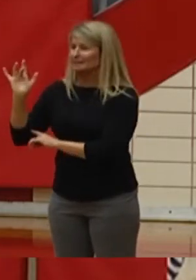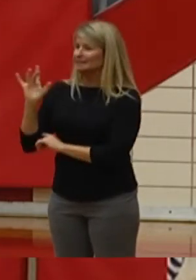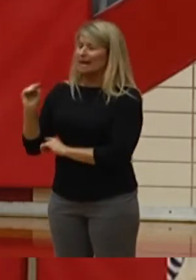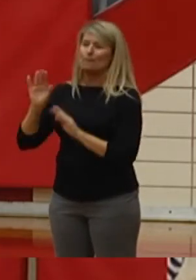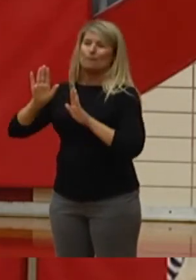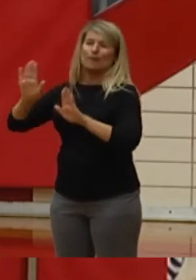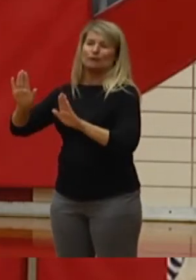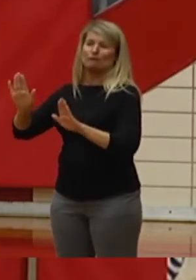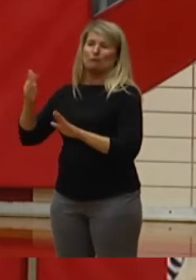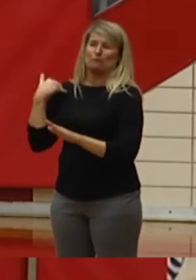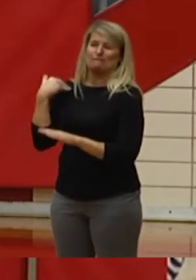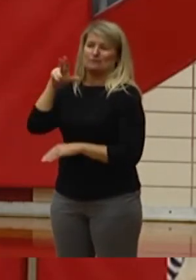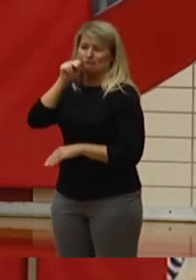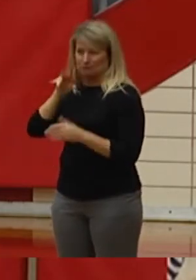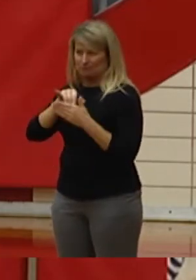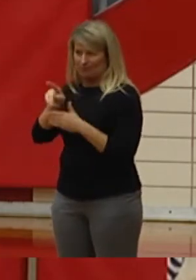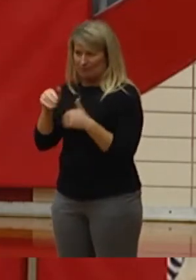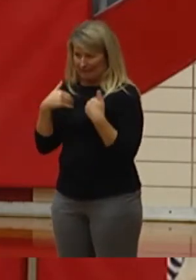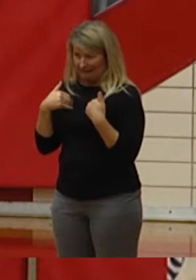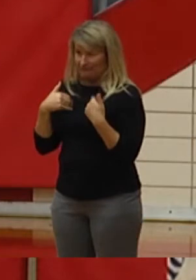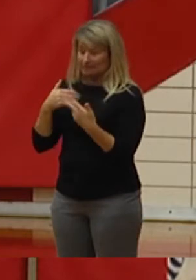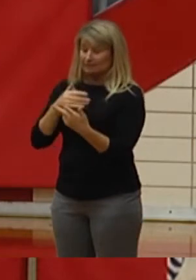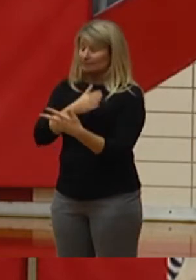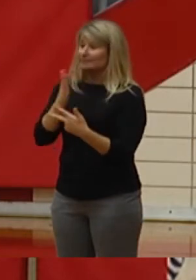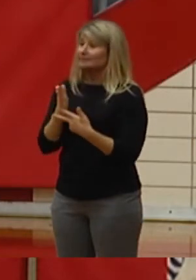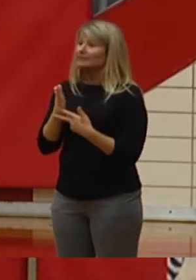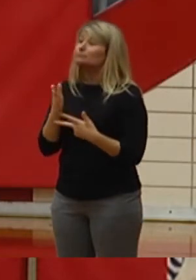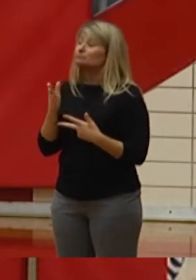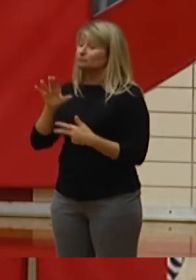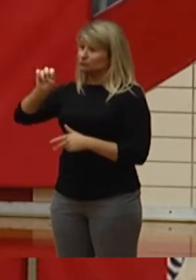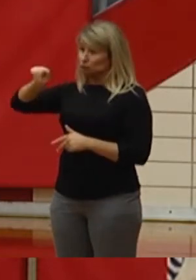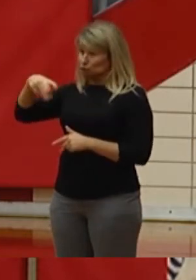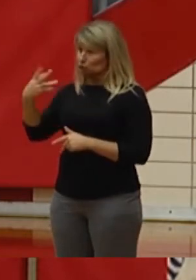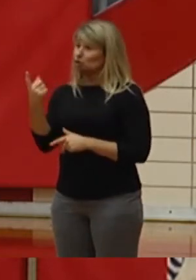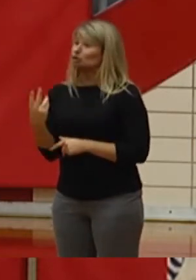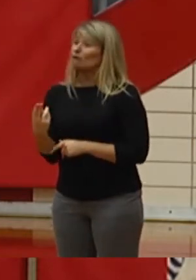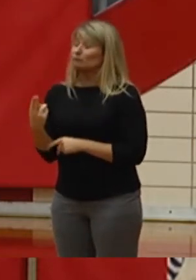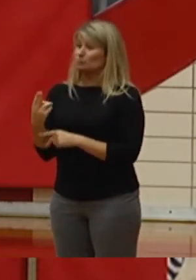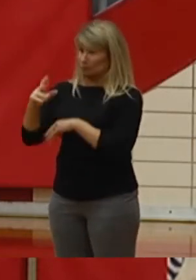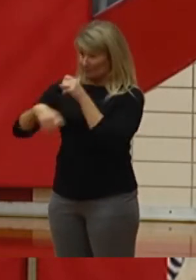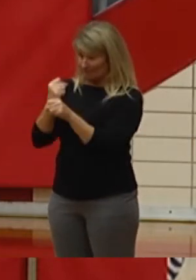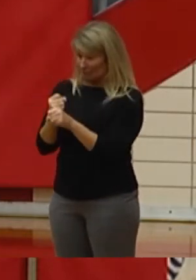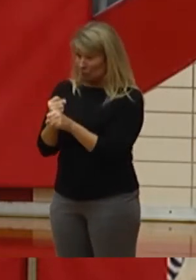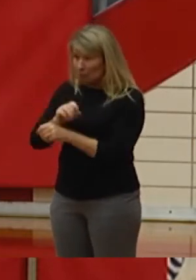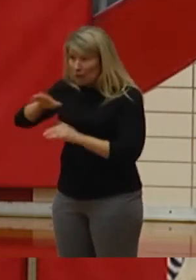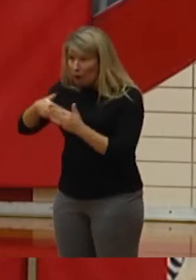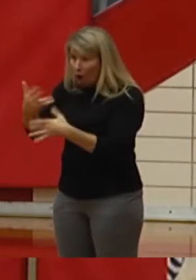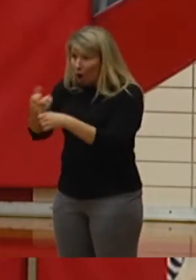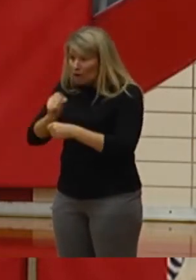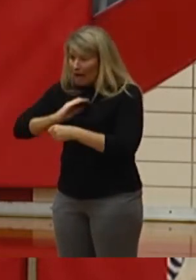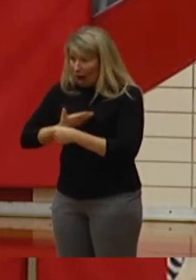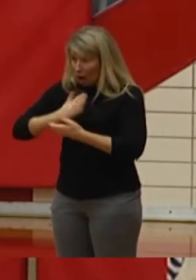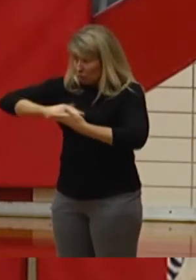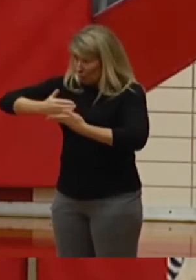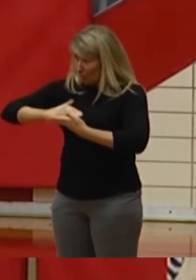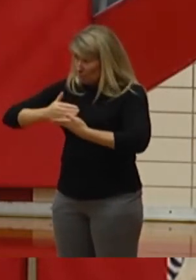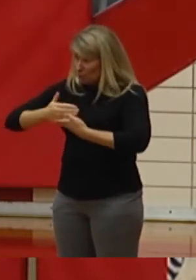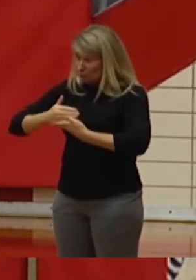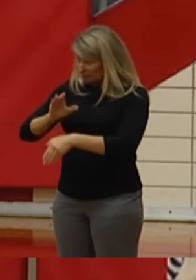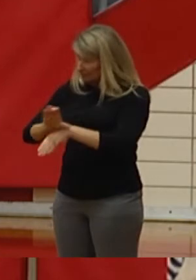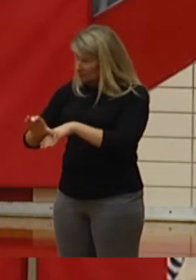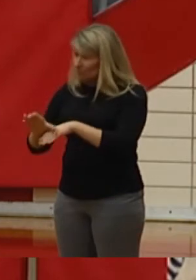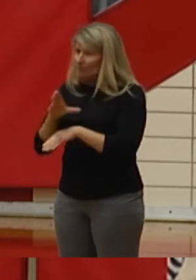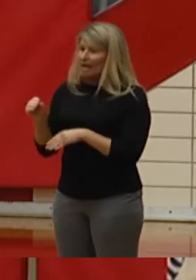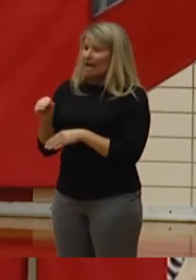Next, sophomore year, the year we all got our Chromebooks. Each day, we reached to the bounds of the internet, accessing more information in a single